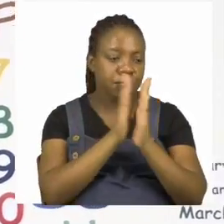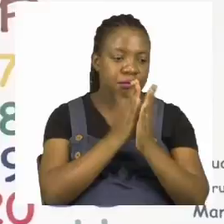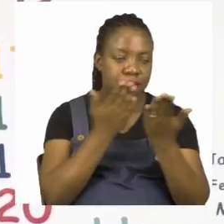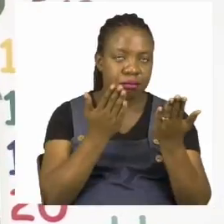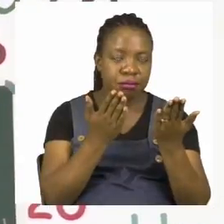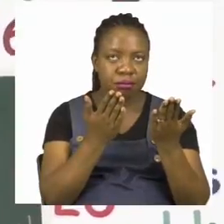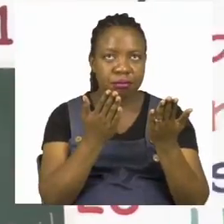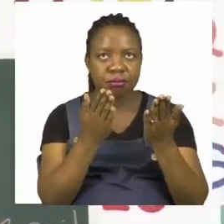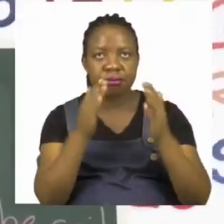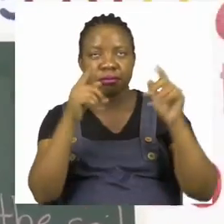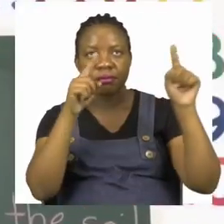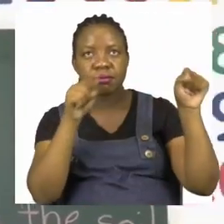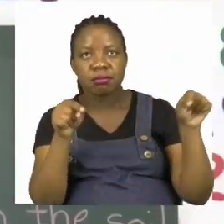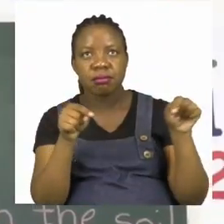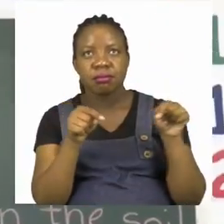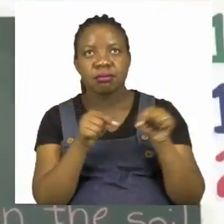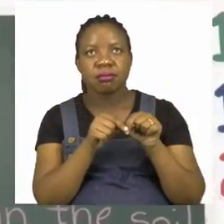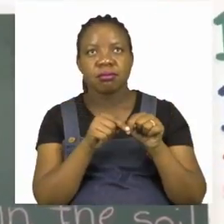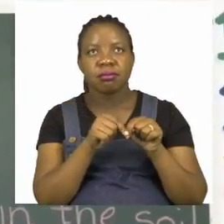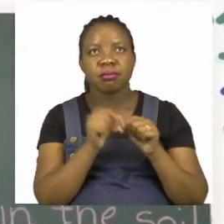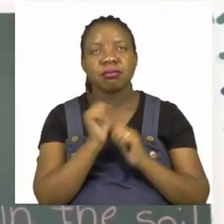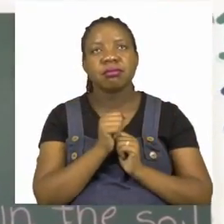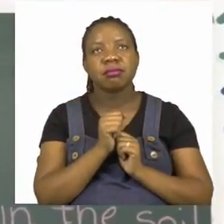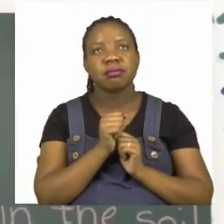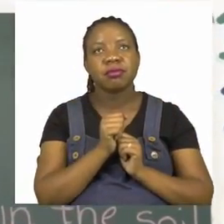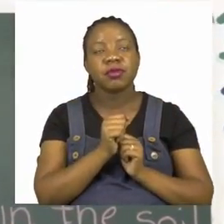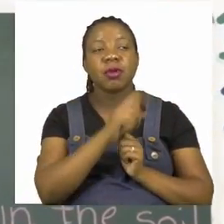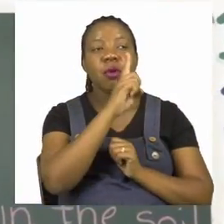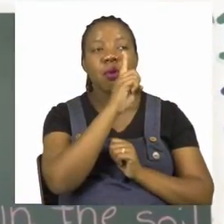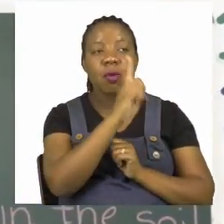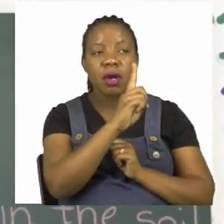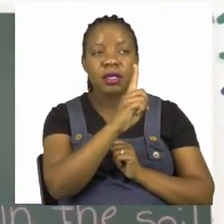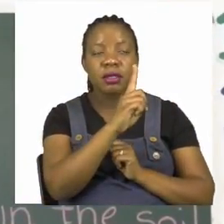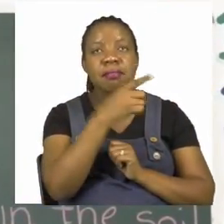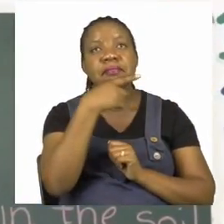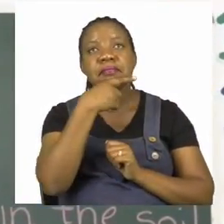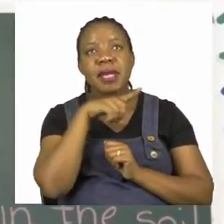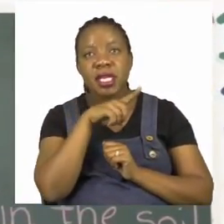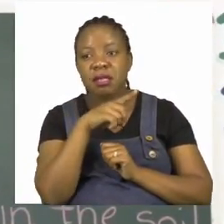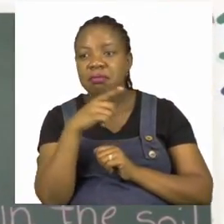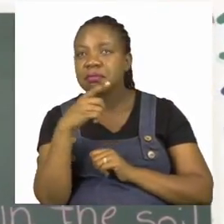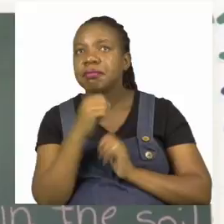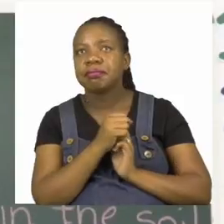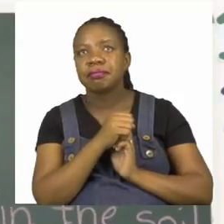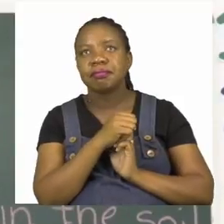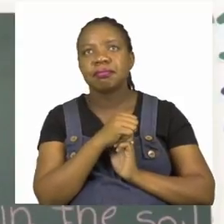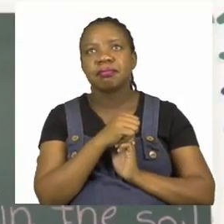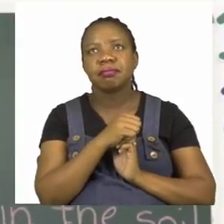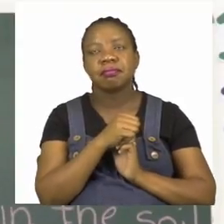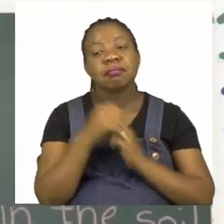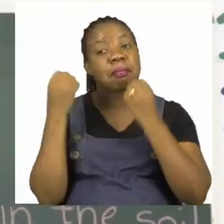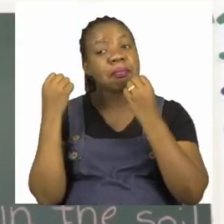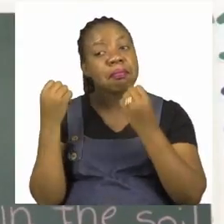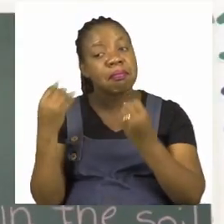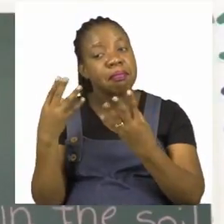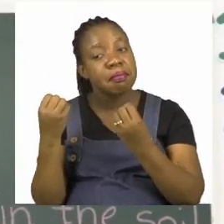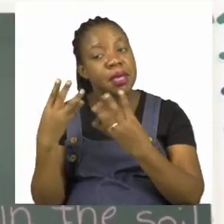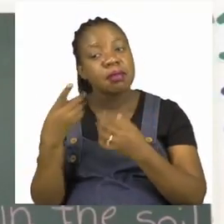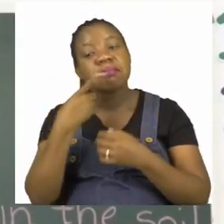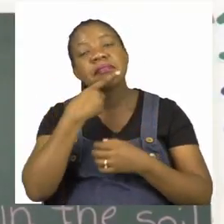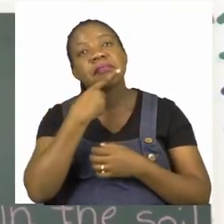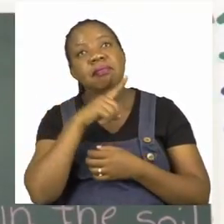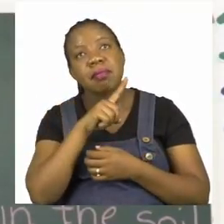man. This one is one man. But if they become many